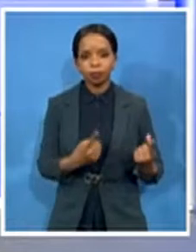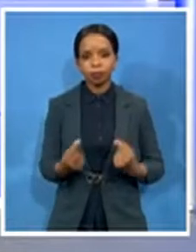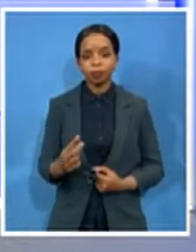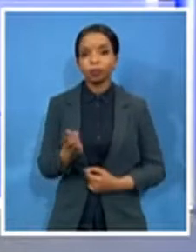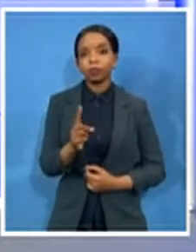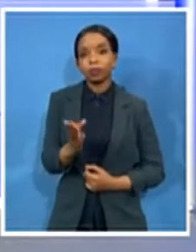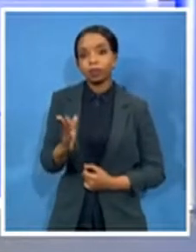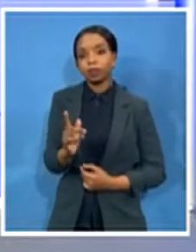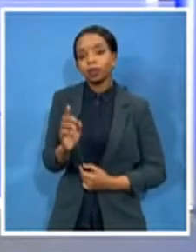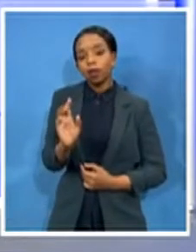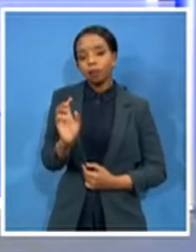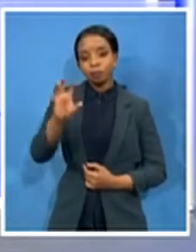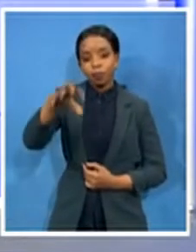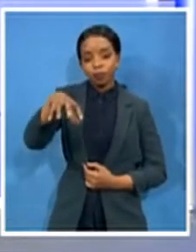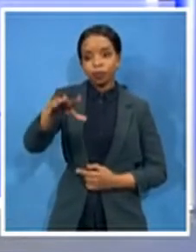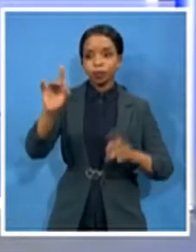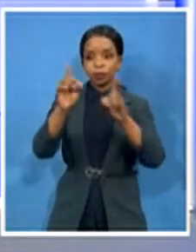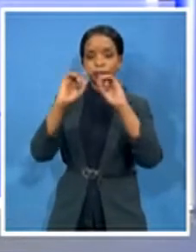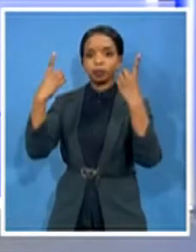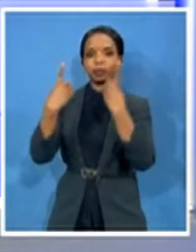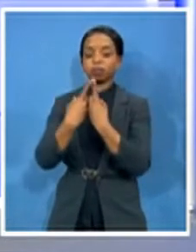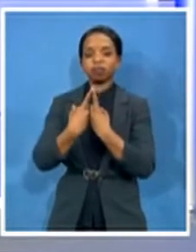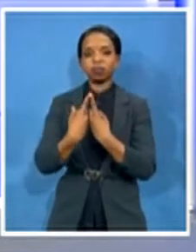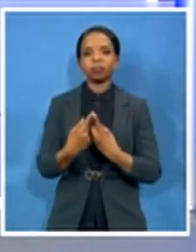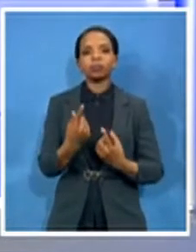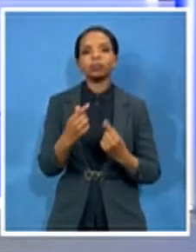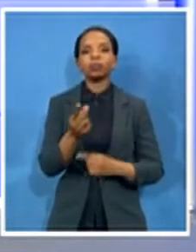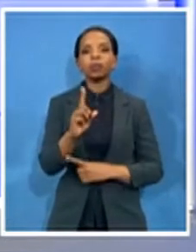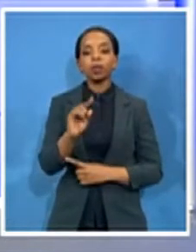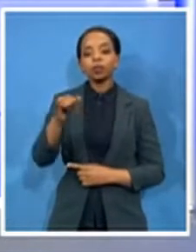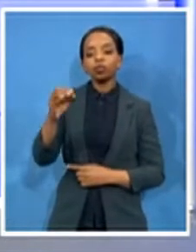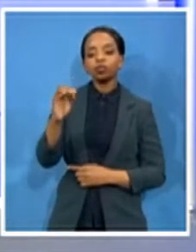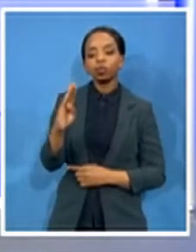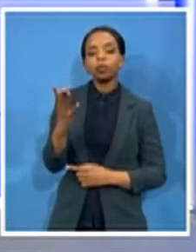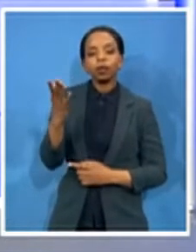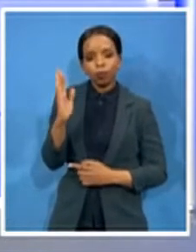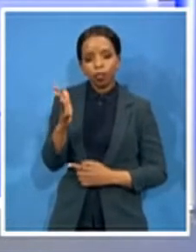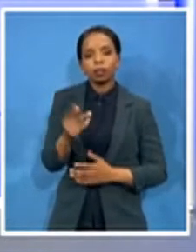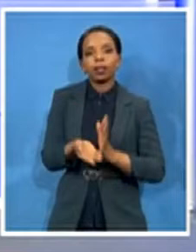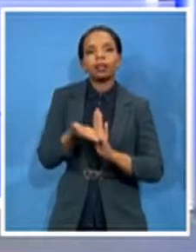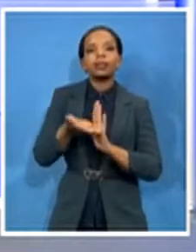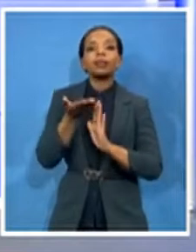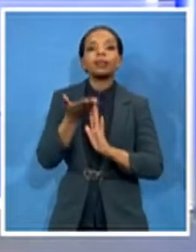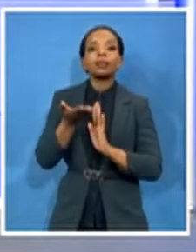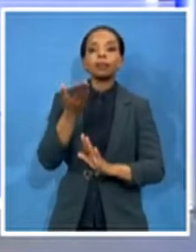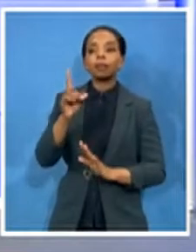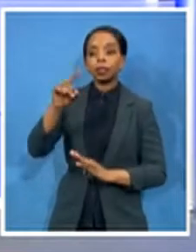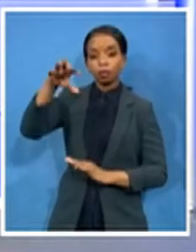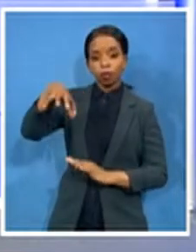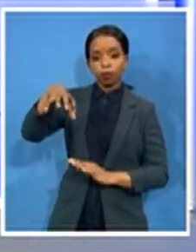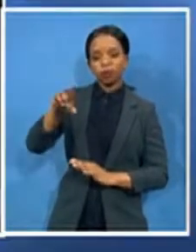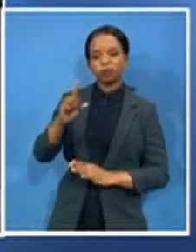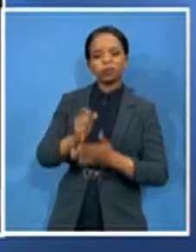municipalities mohoro will also give an update on the status of the province's quarantine sites sbc news report sbc news reporter